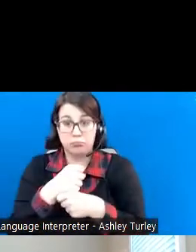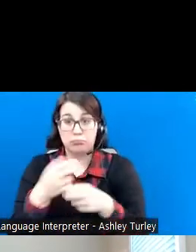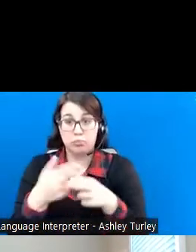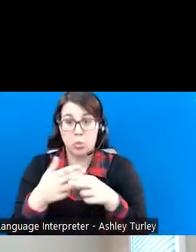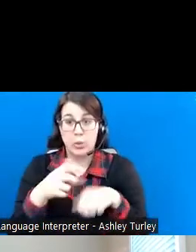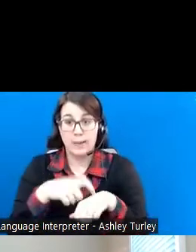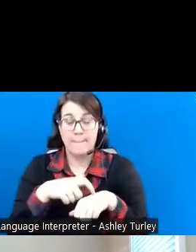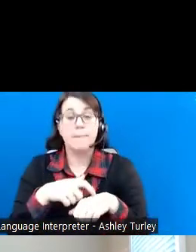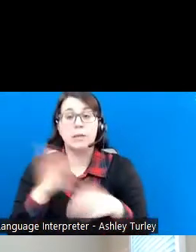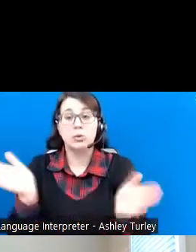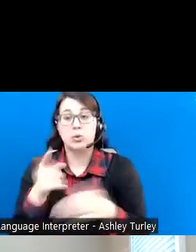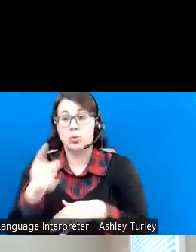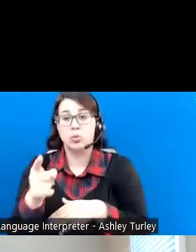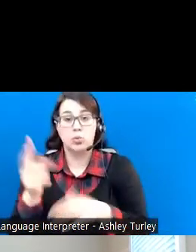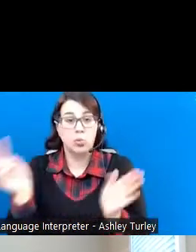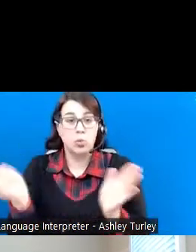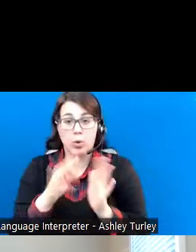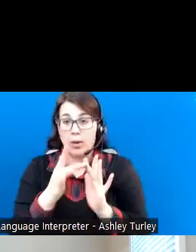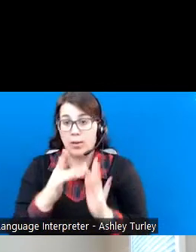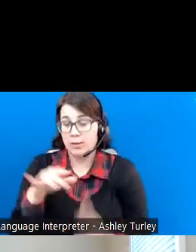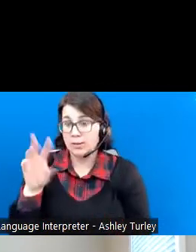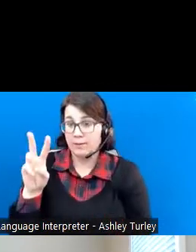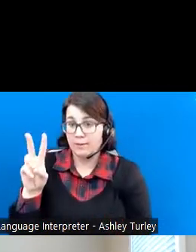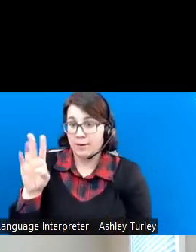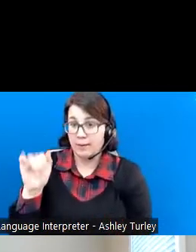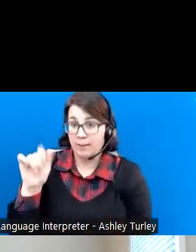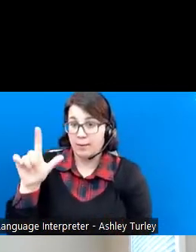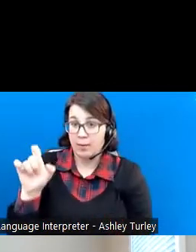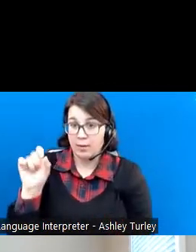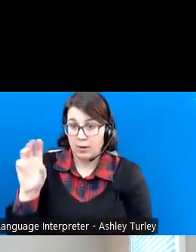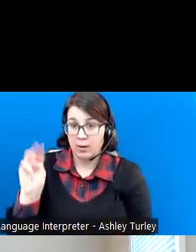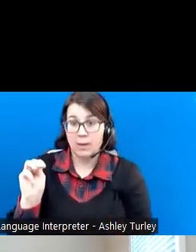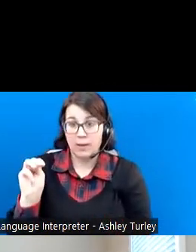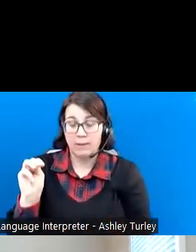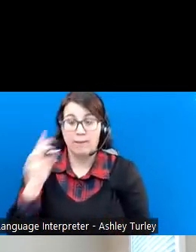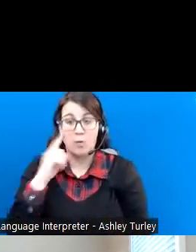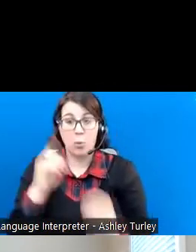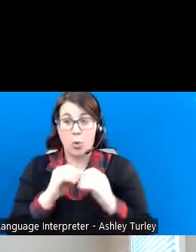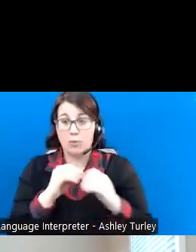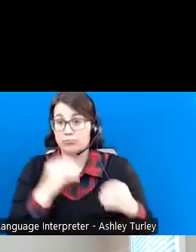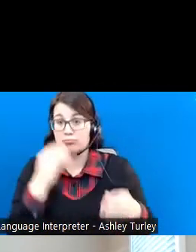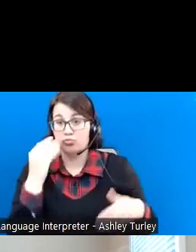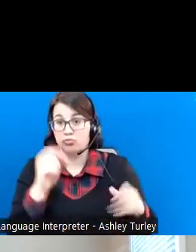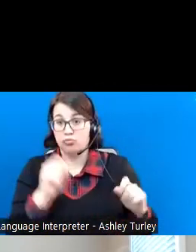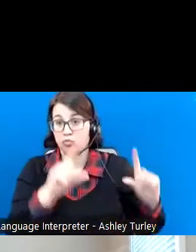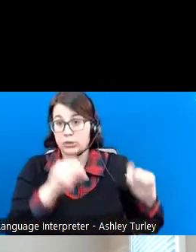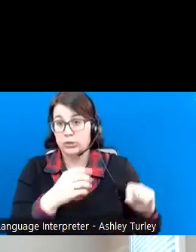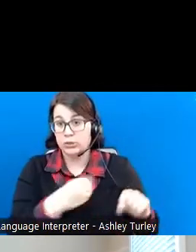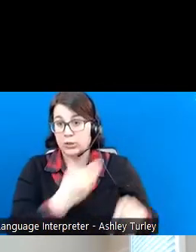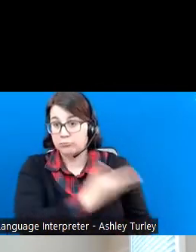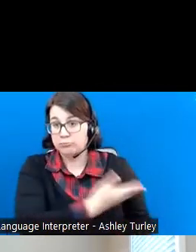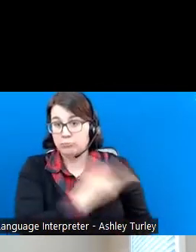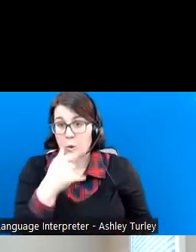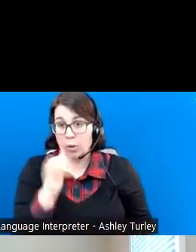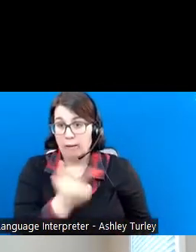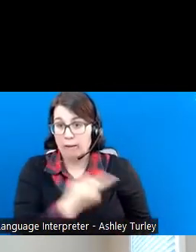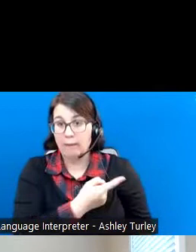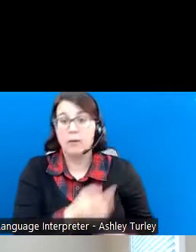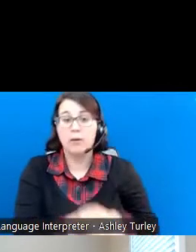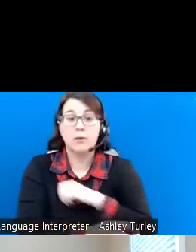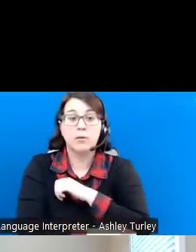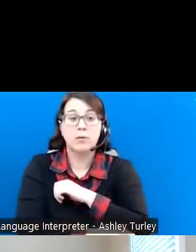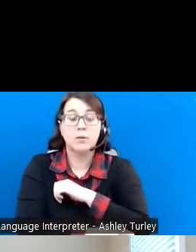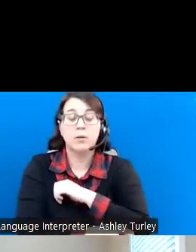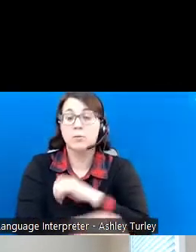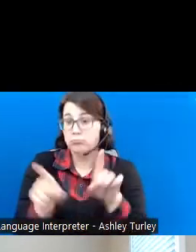you to visit our website wvable.com to learn more. Here is a screenshot of what our website looks like. But also make